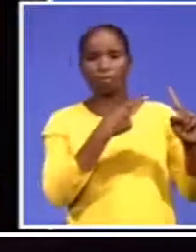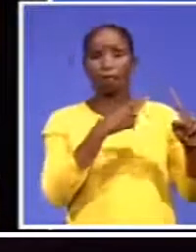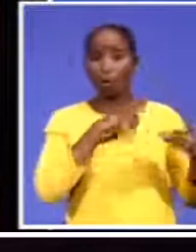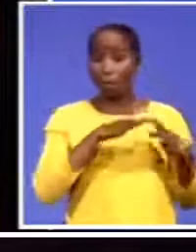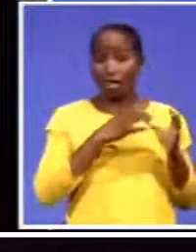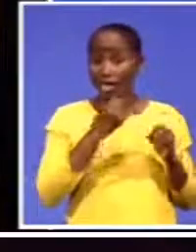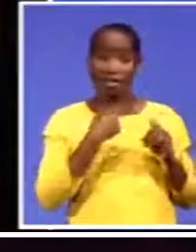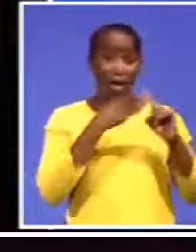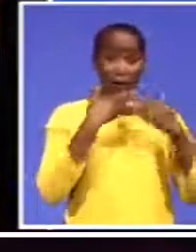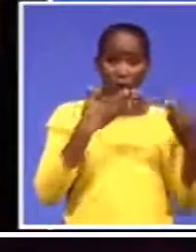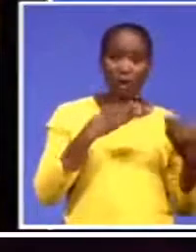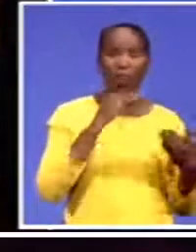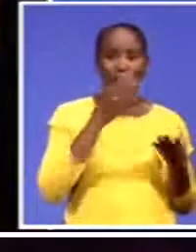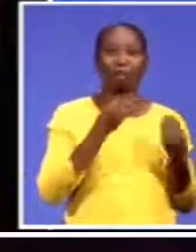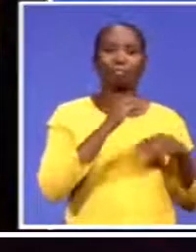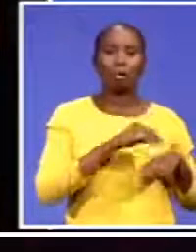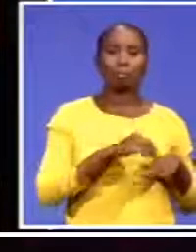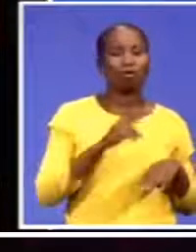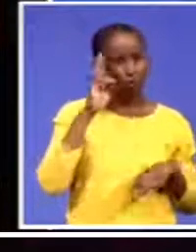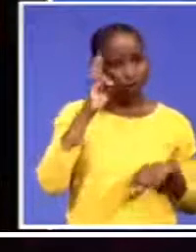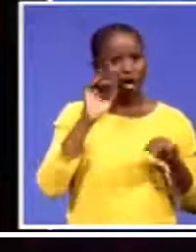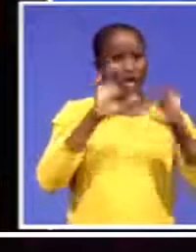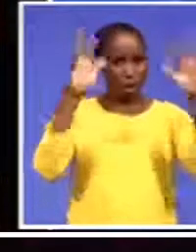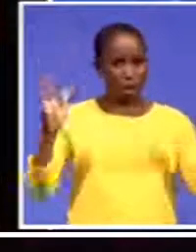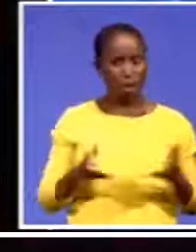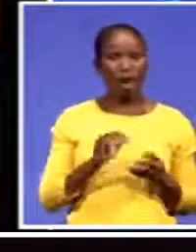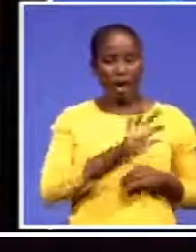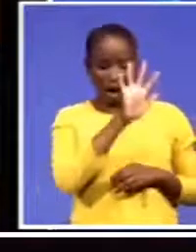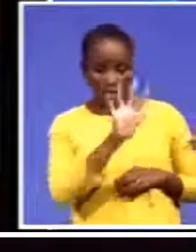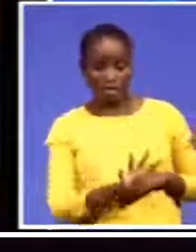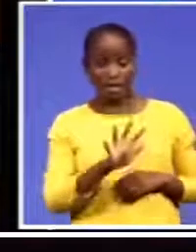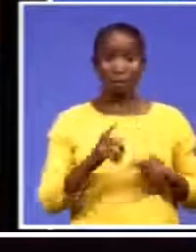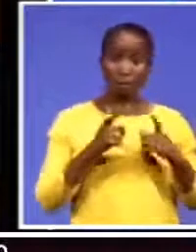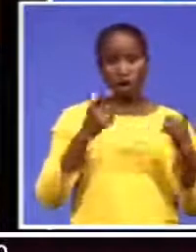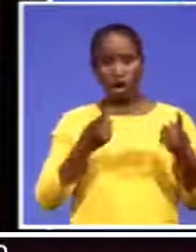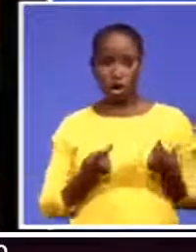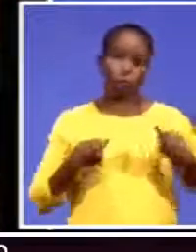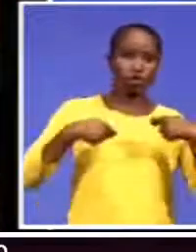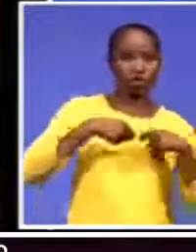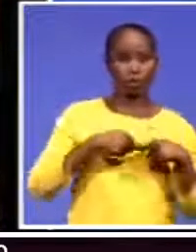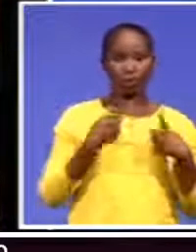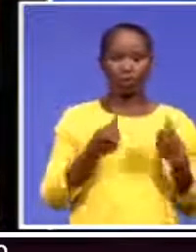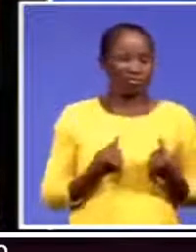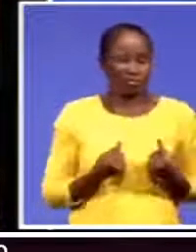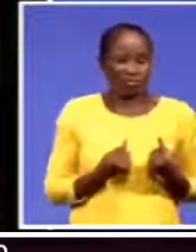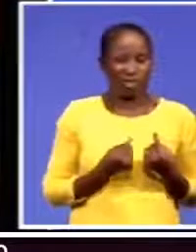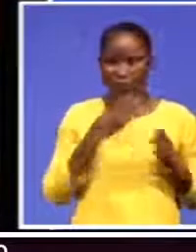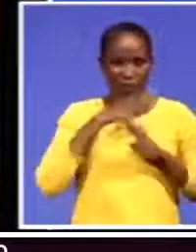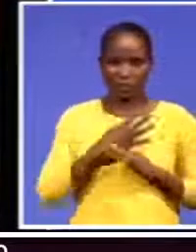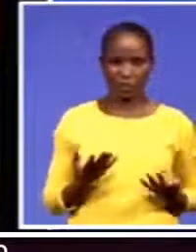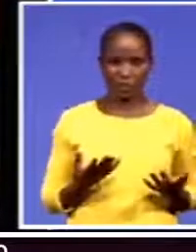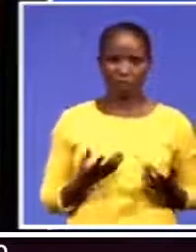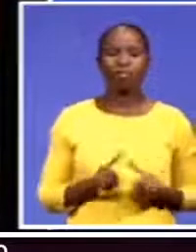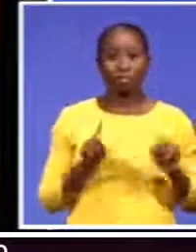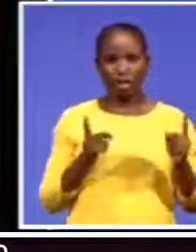situation... Africa is not the largest contributor to carbon emissions anyway, Desiree. But we just have to make sure that whatever